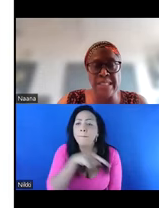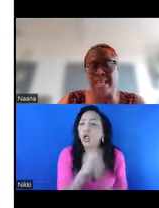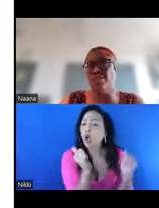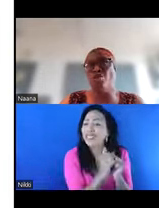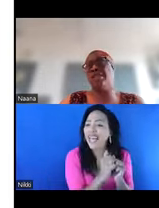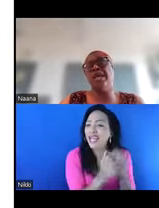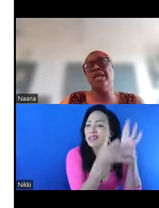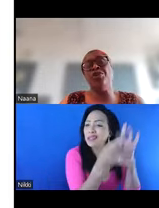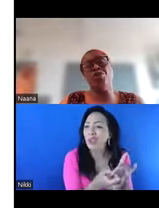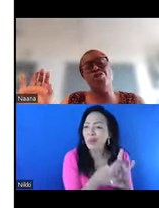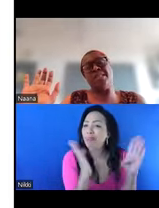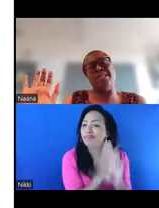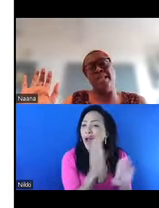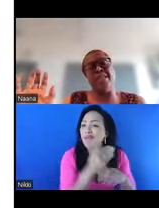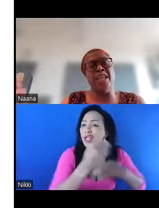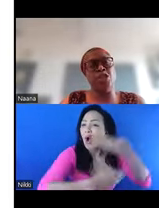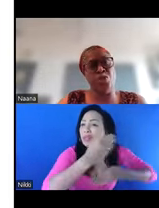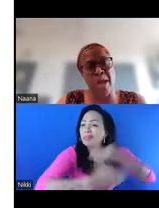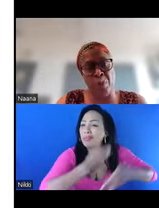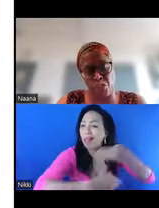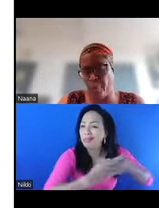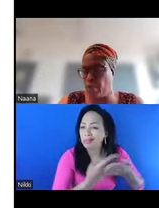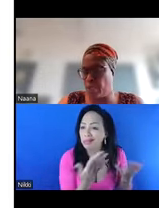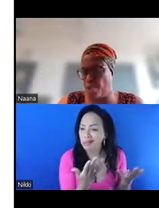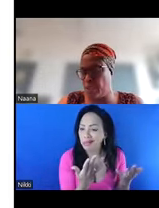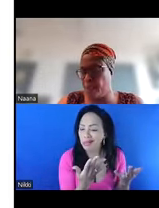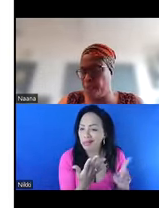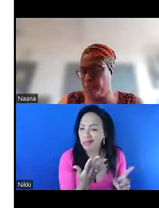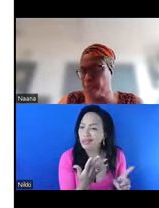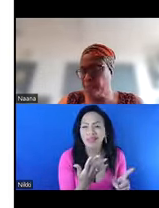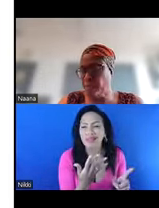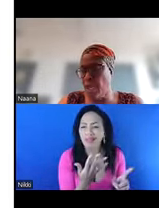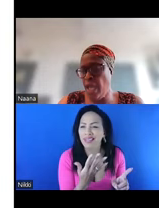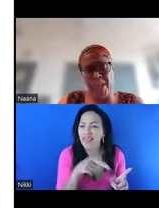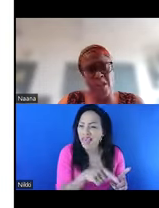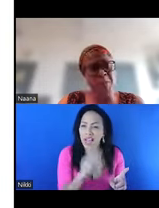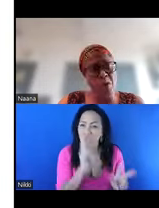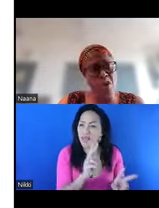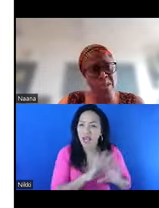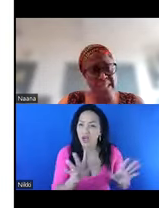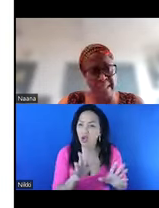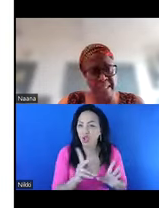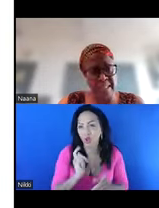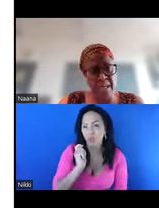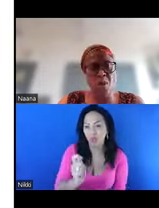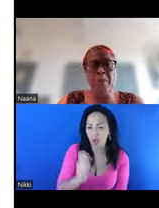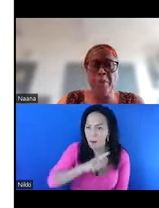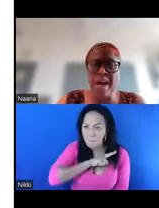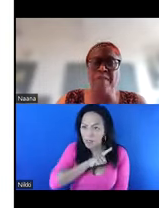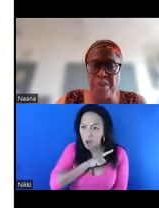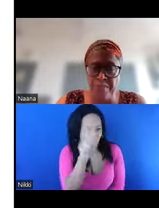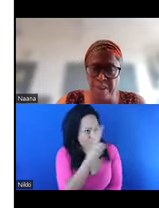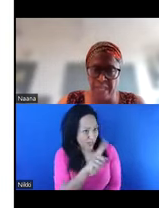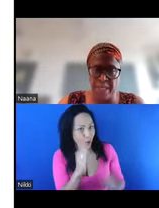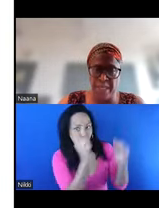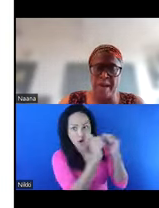It's police as not, you know, not the the issue that we should prosecute. Because people consent. Well, people